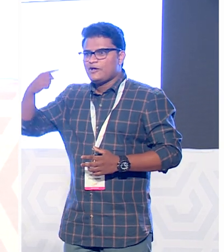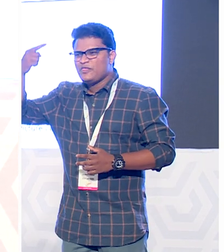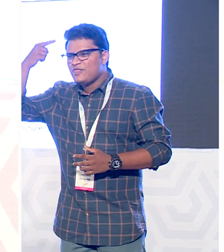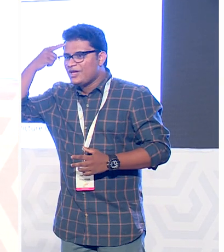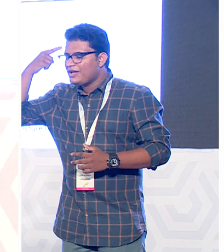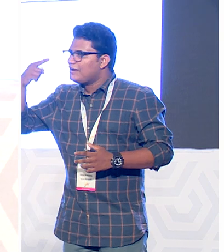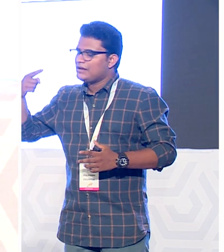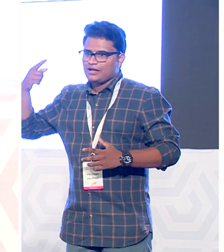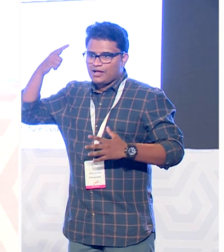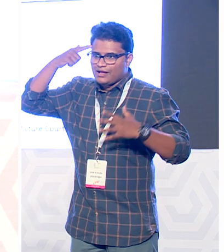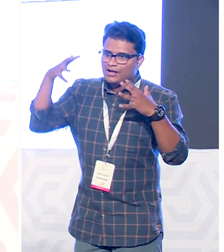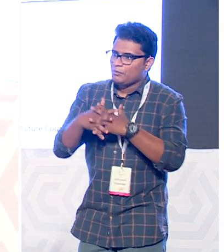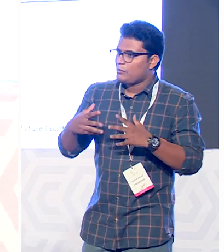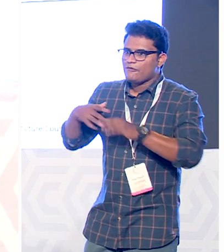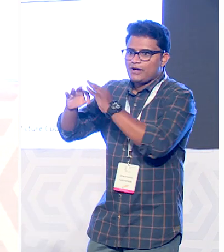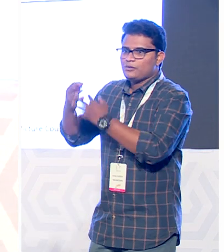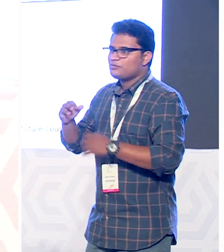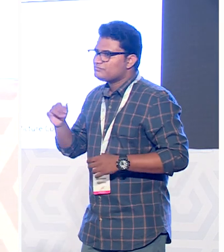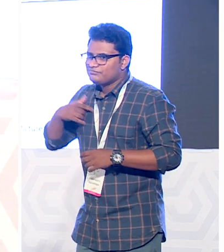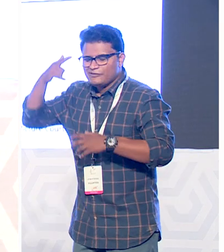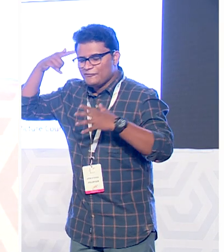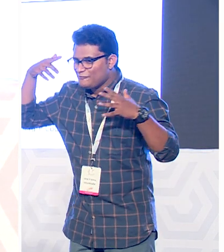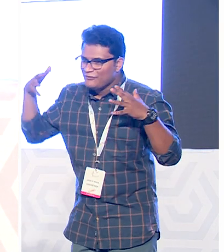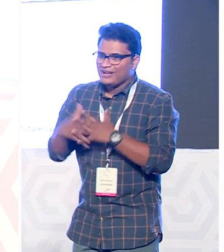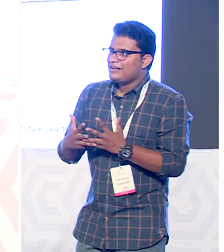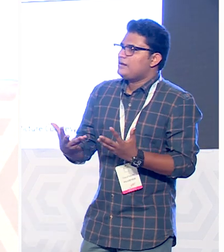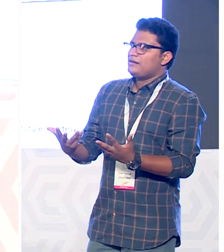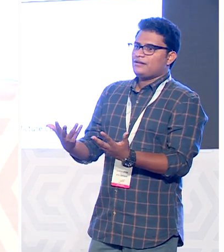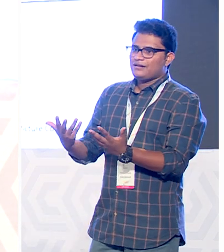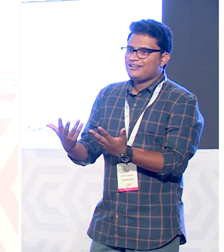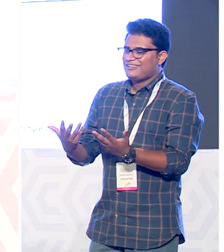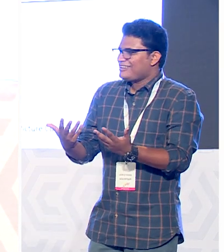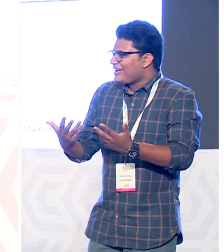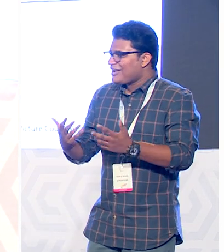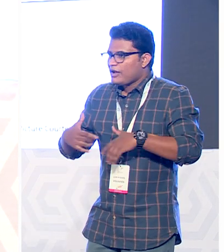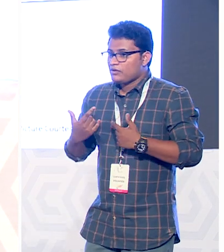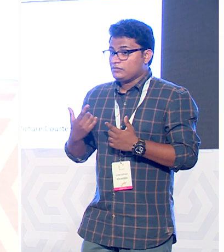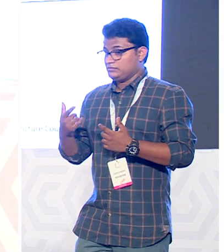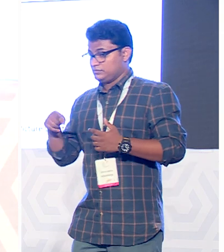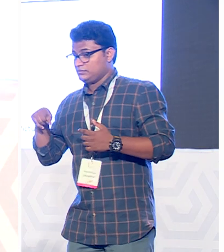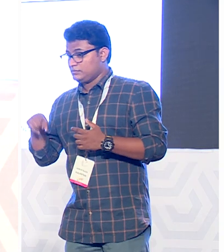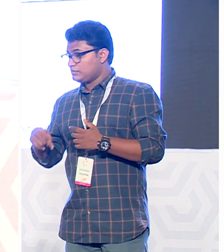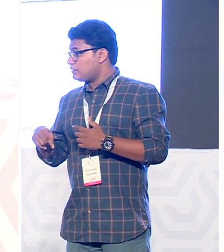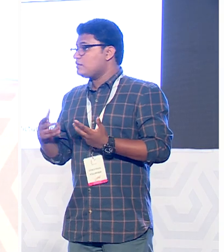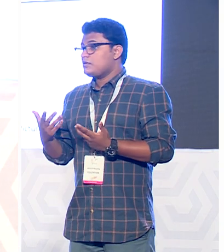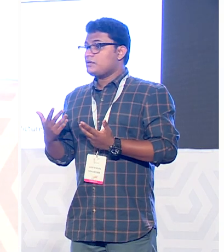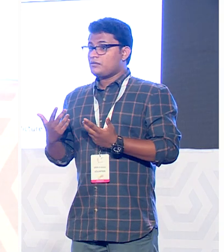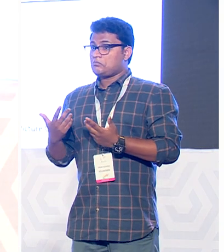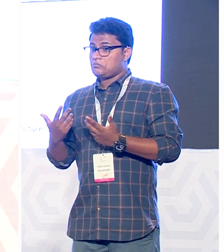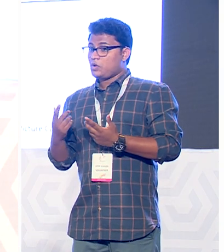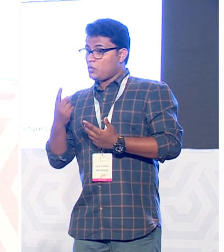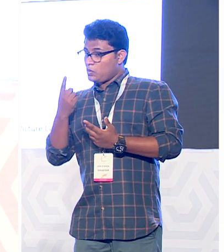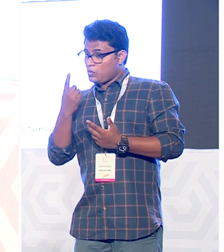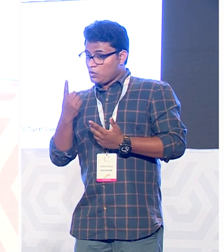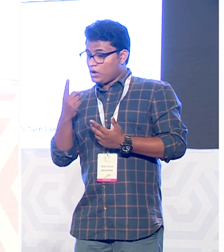devastated as well about one to five in a hundred thousand is